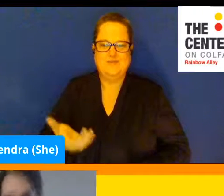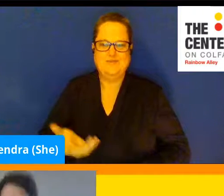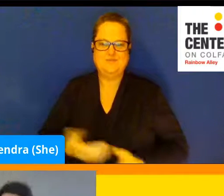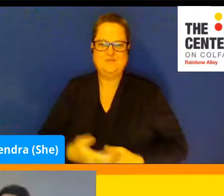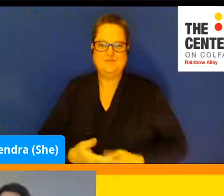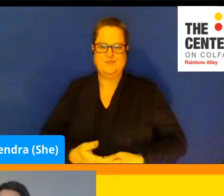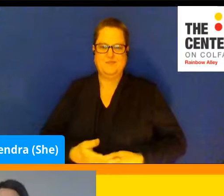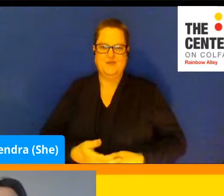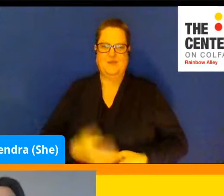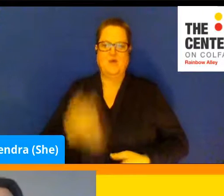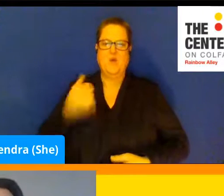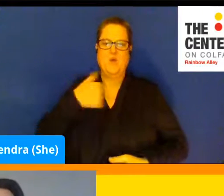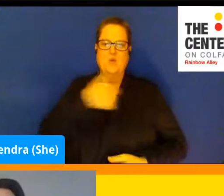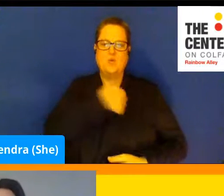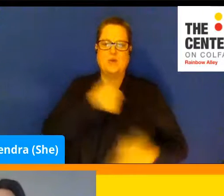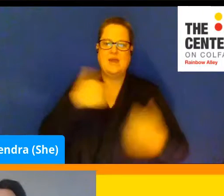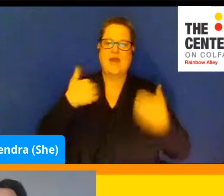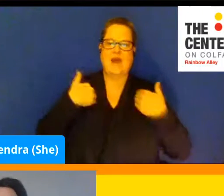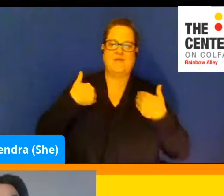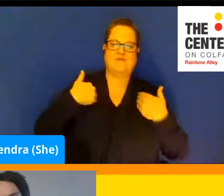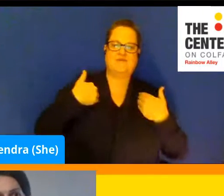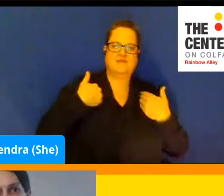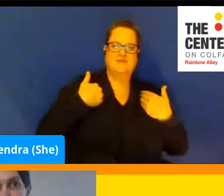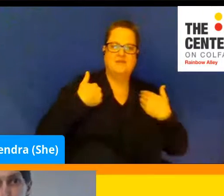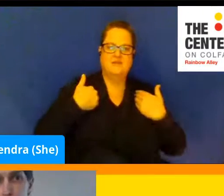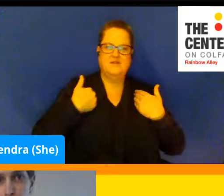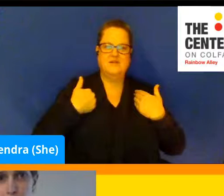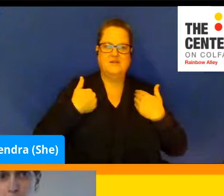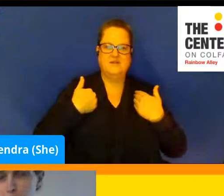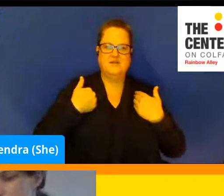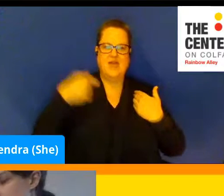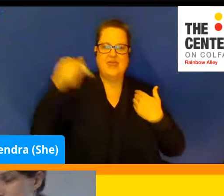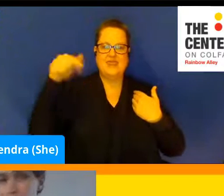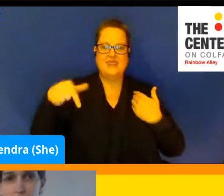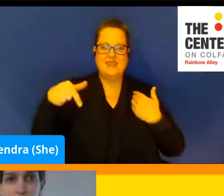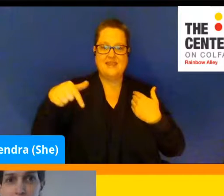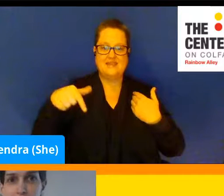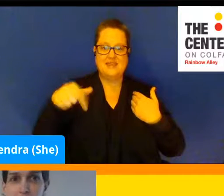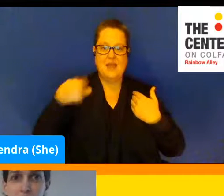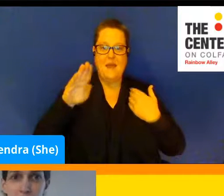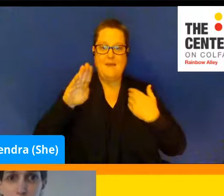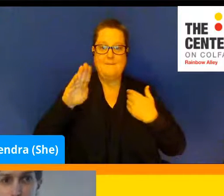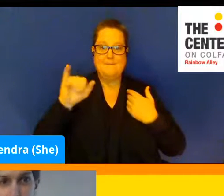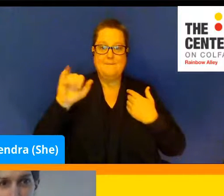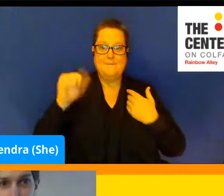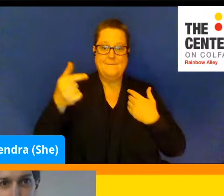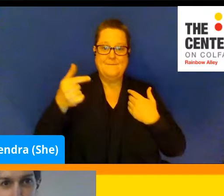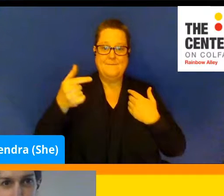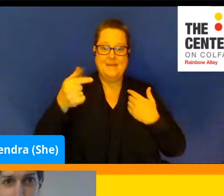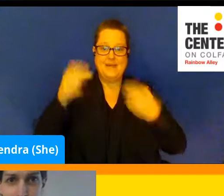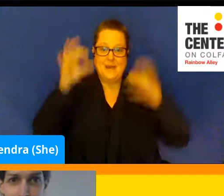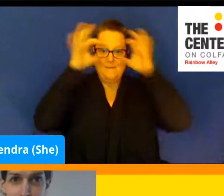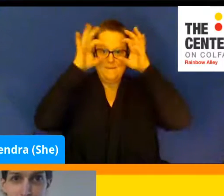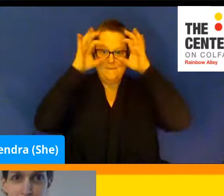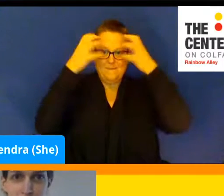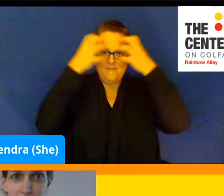So we have, this is Big Panda and this is Pandita.